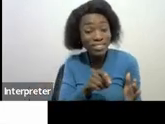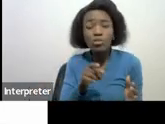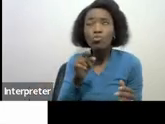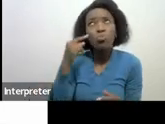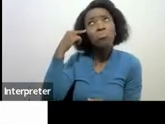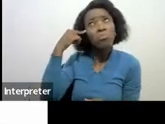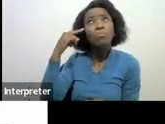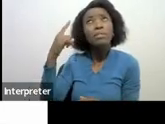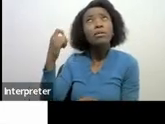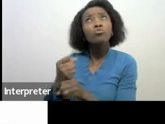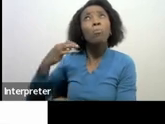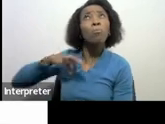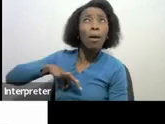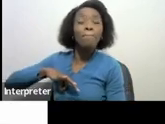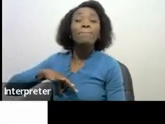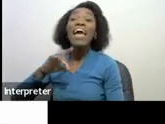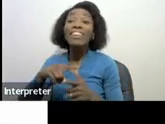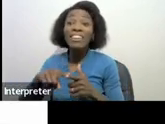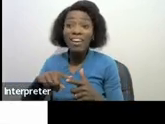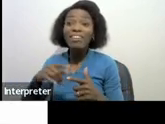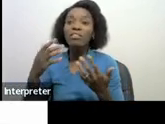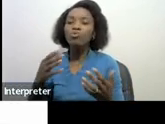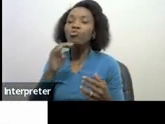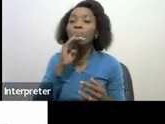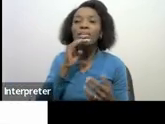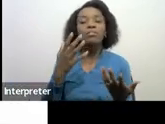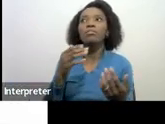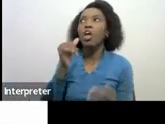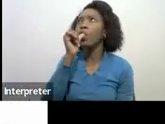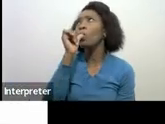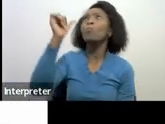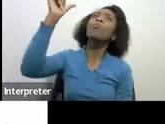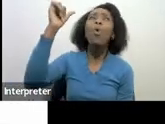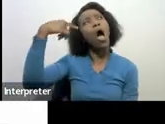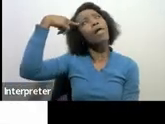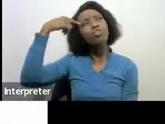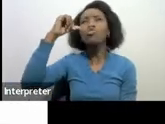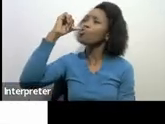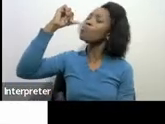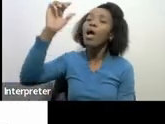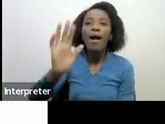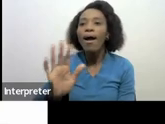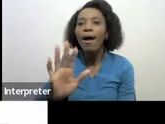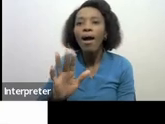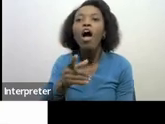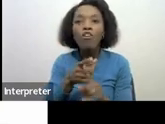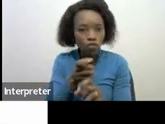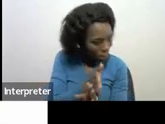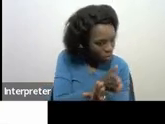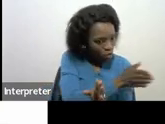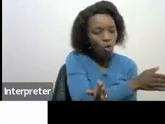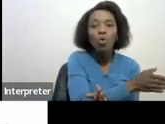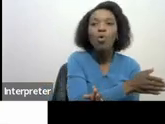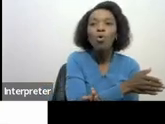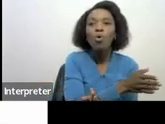received on the on the estimates you don't just thumb sack the numbers it's from the amounts which you've received within